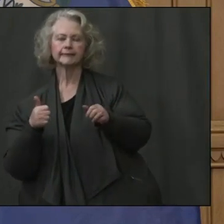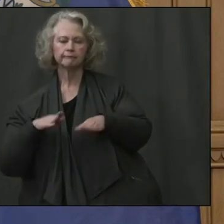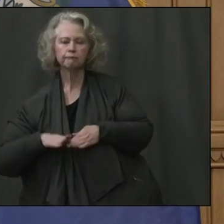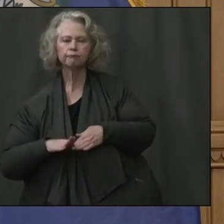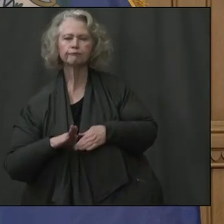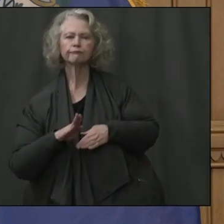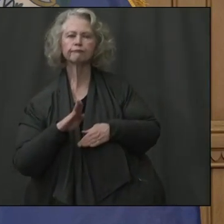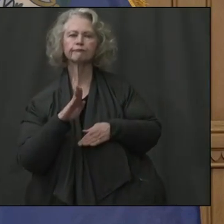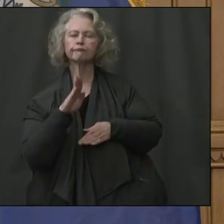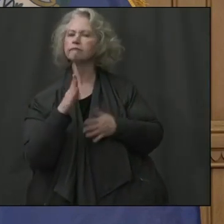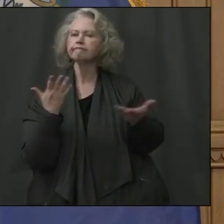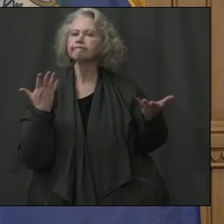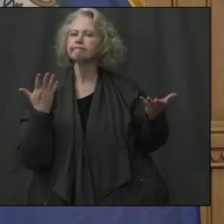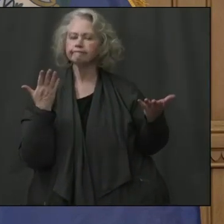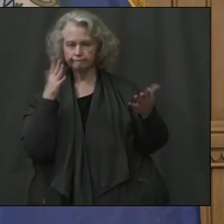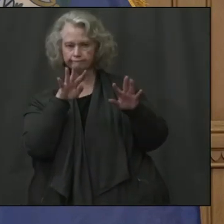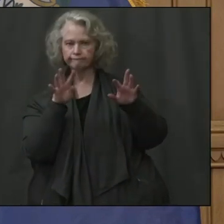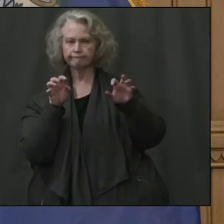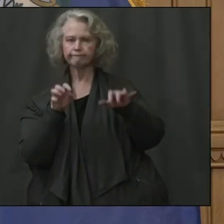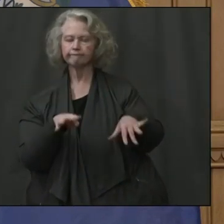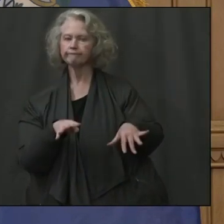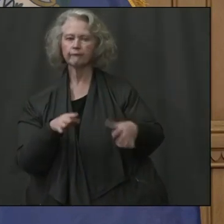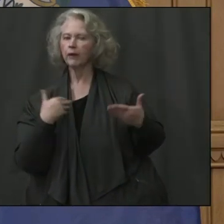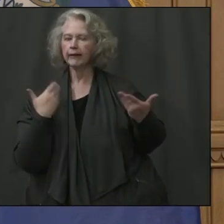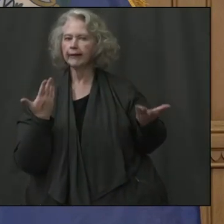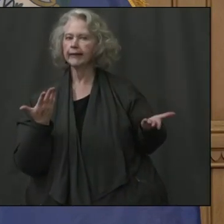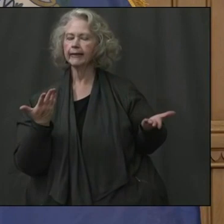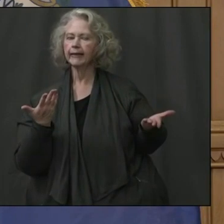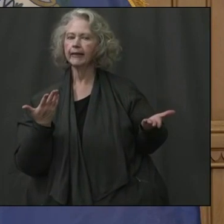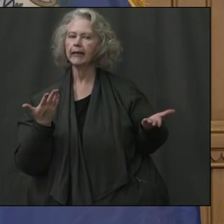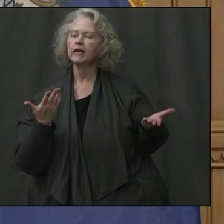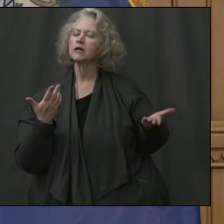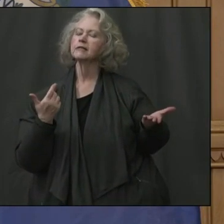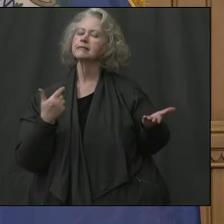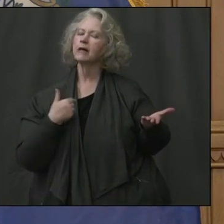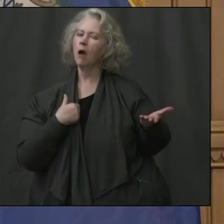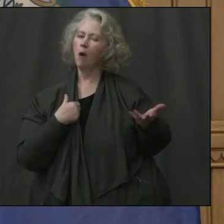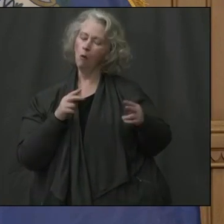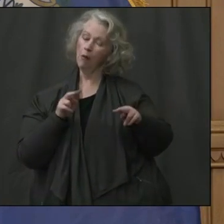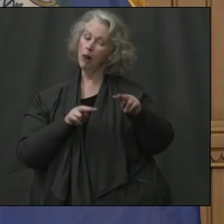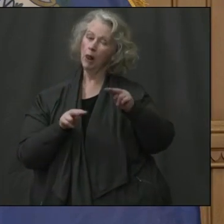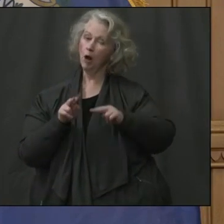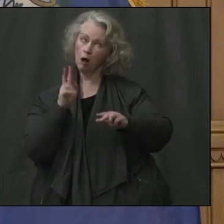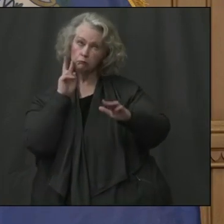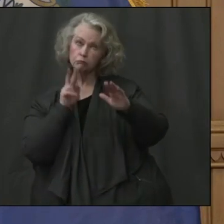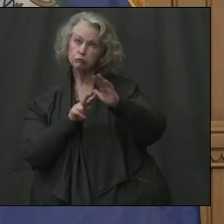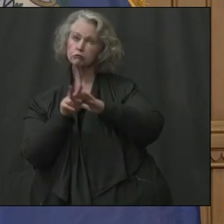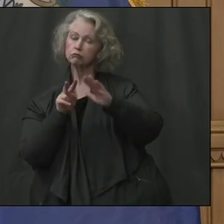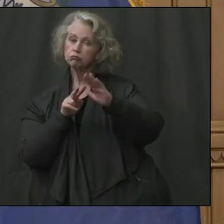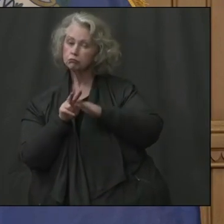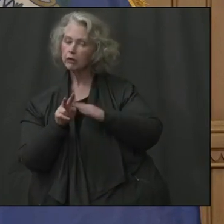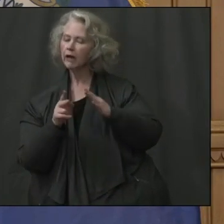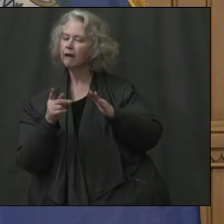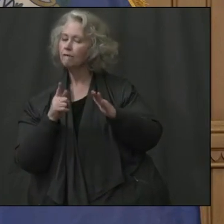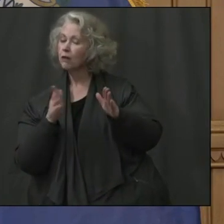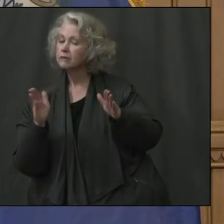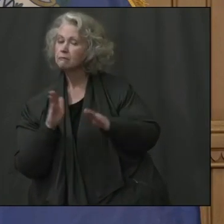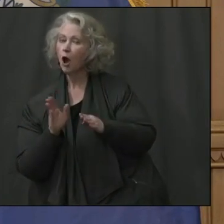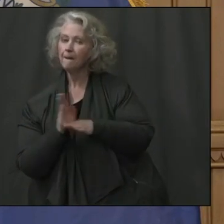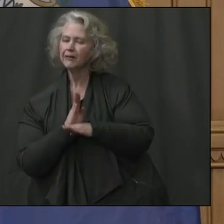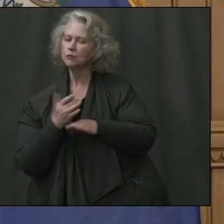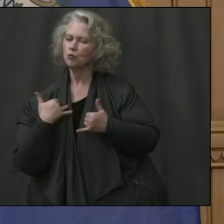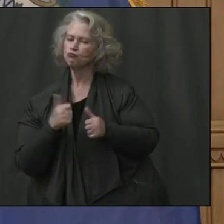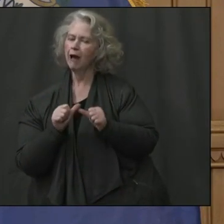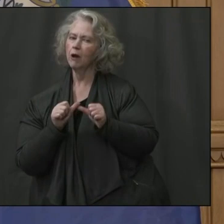Melissa's numbers are she's talking about. That's why everything I focused on in terms of those small businesses and the such is do everything I can to keep